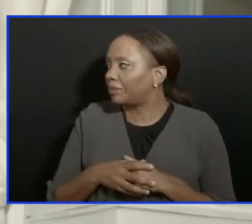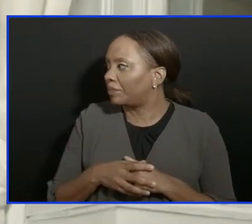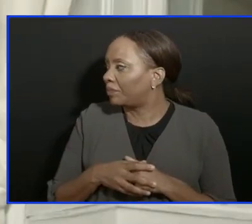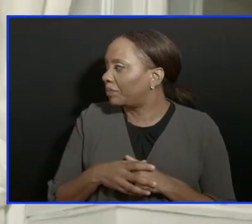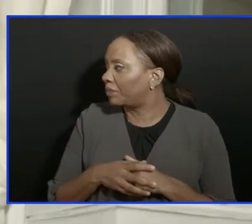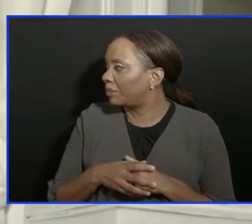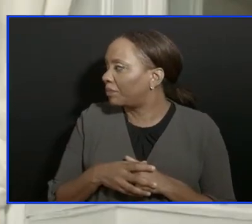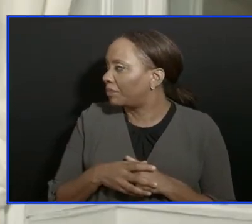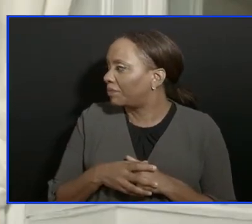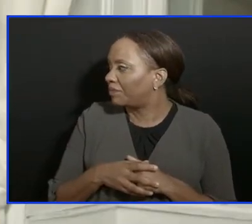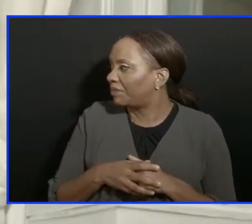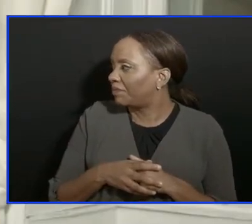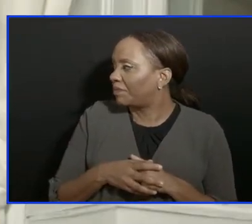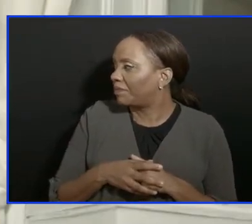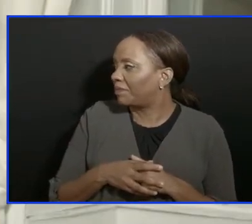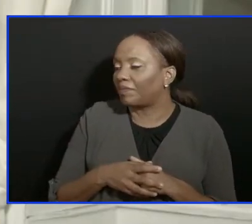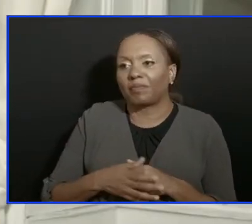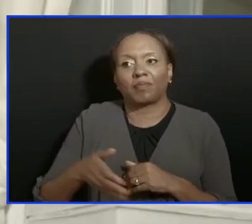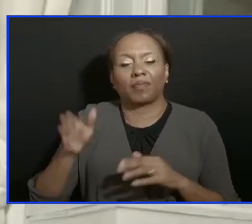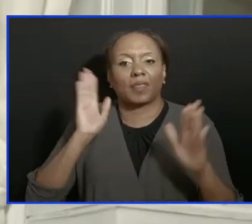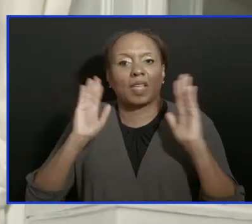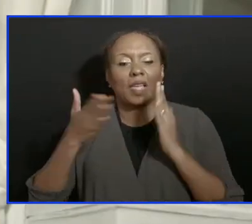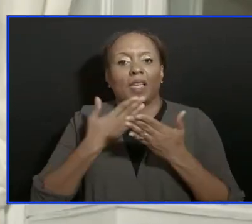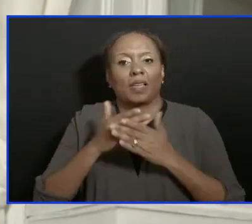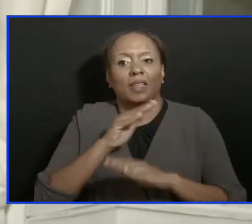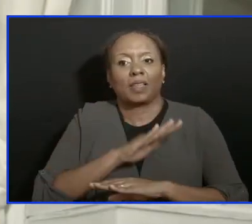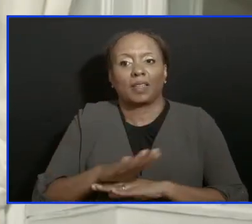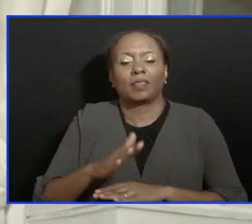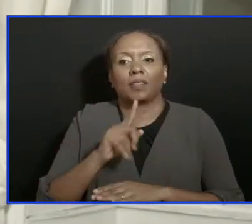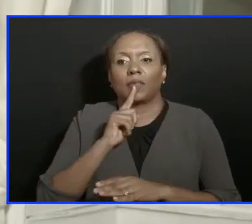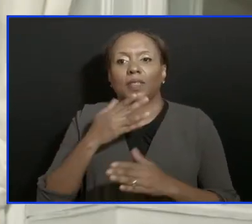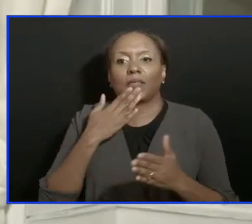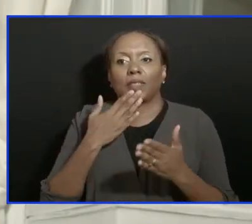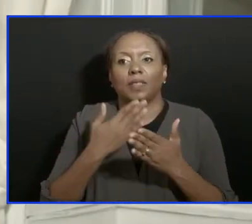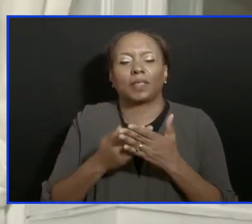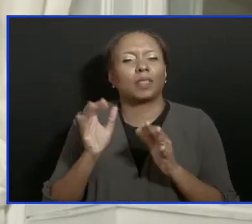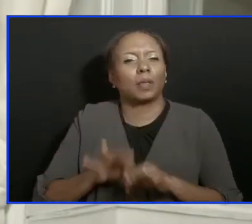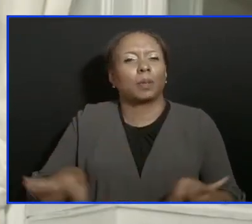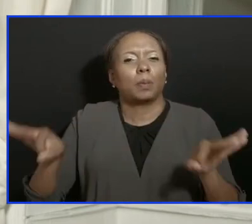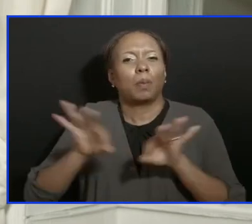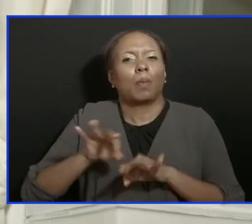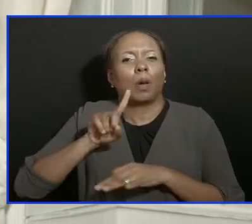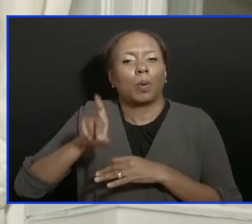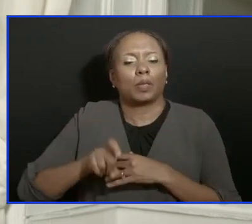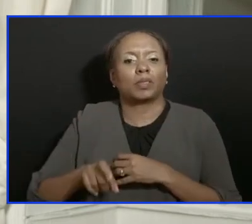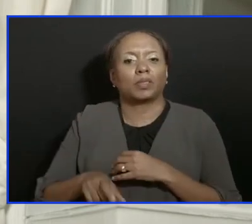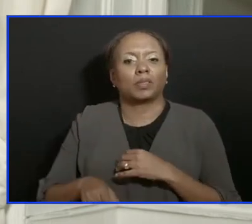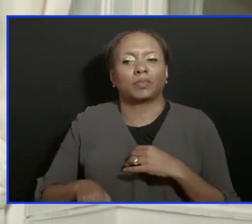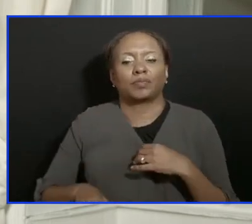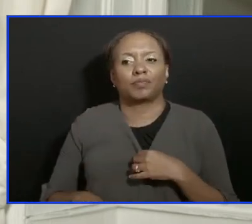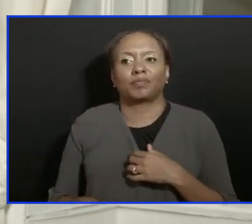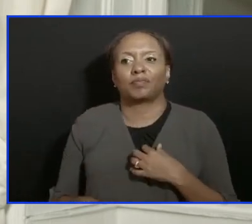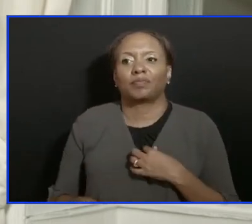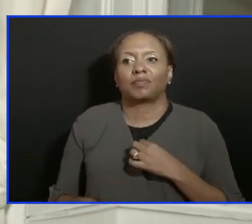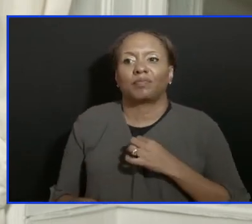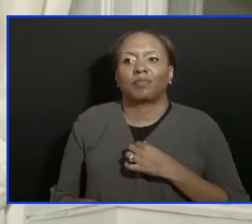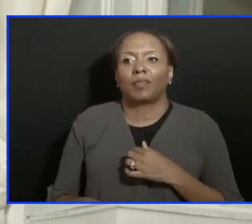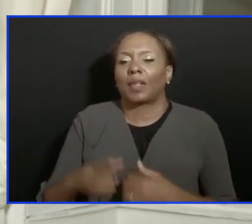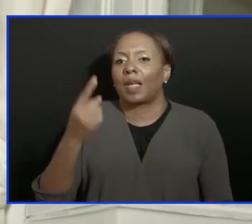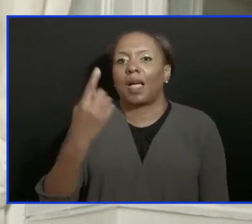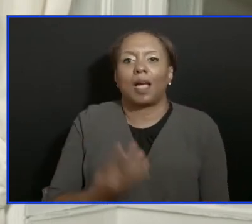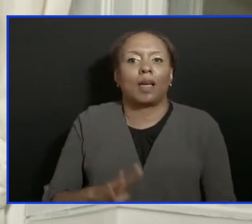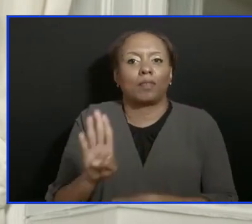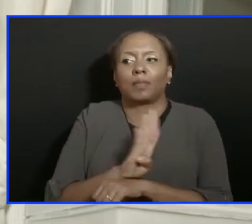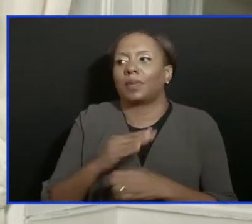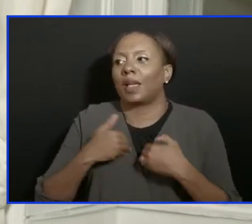Good evening, AQ. Thanks so much for this question. This is a very, very important question. My phone, I think half of Barbados has my